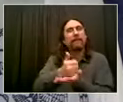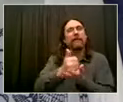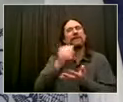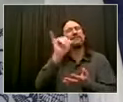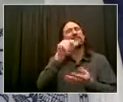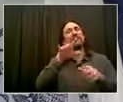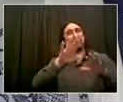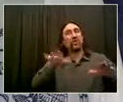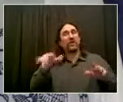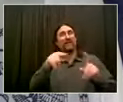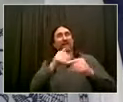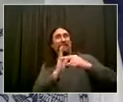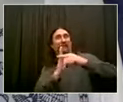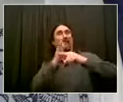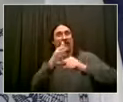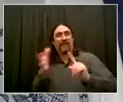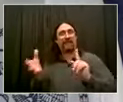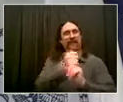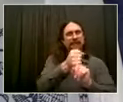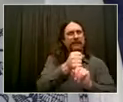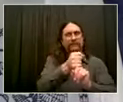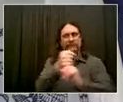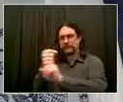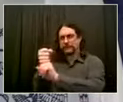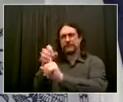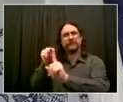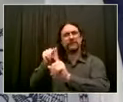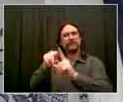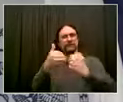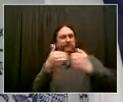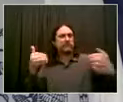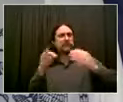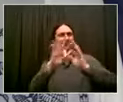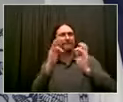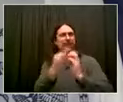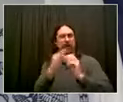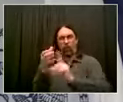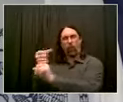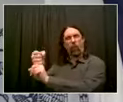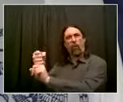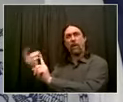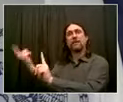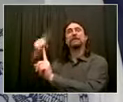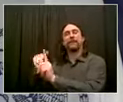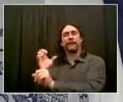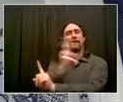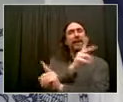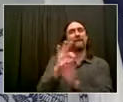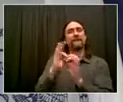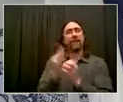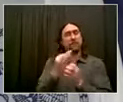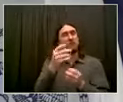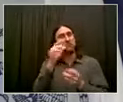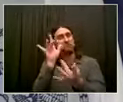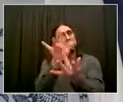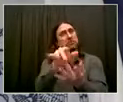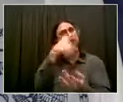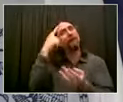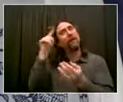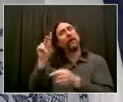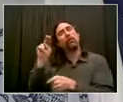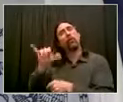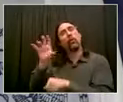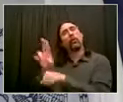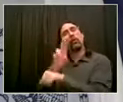we think it's so important to keep families together and it's so important to avoid the mistakes